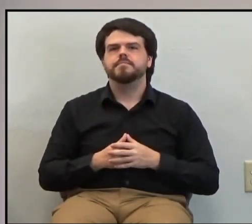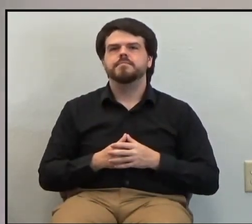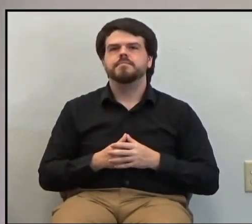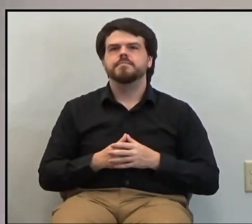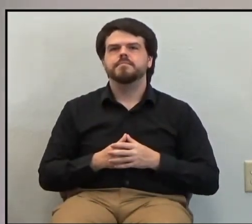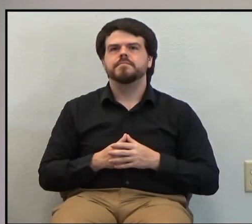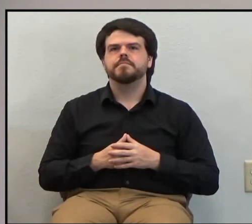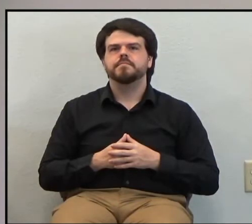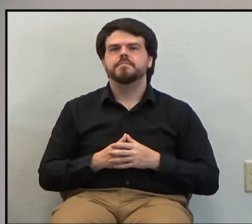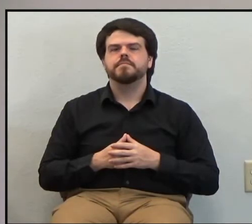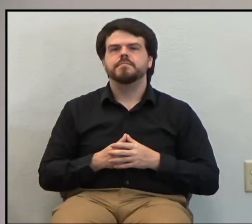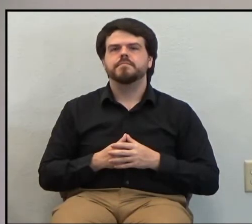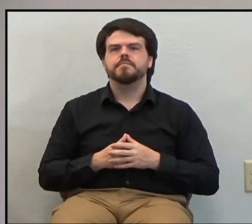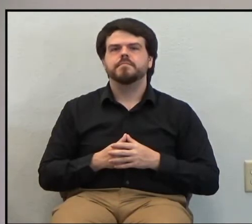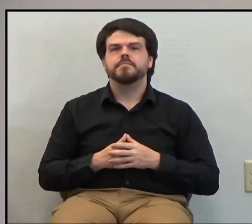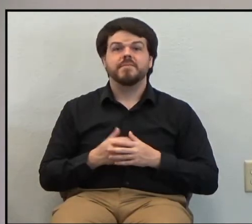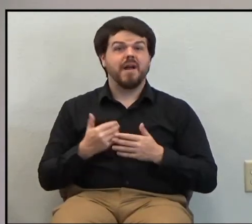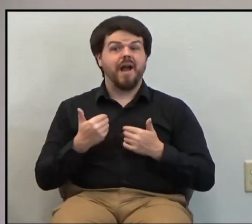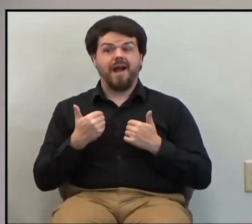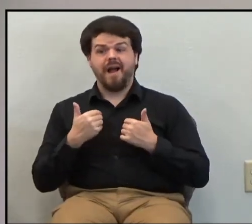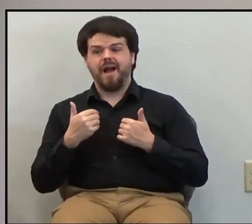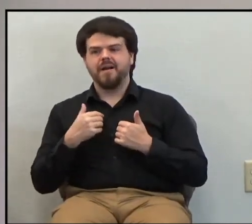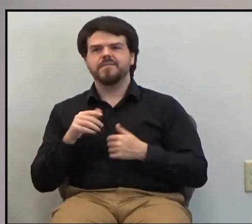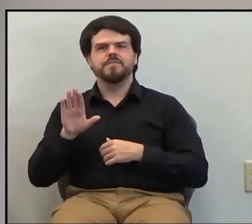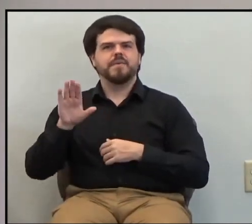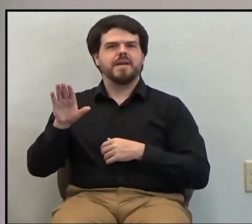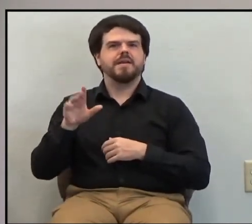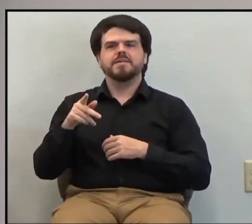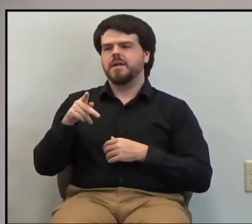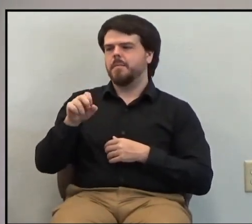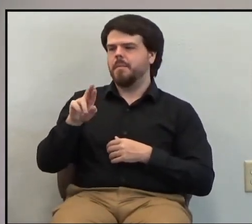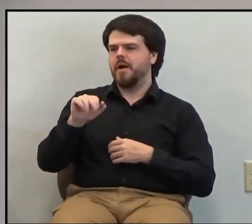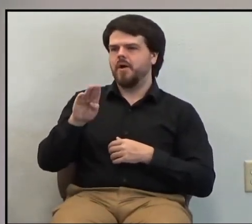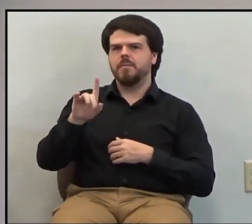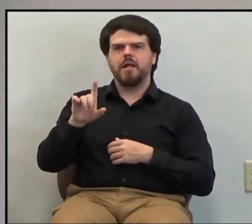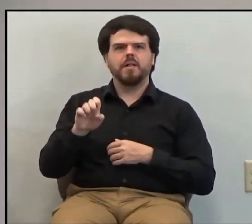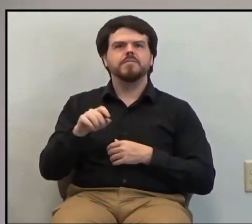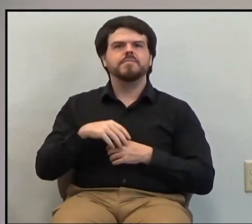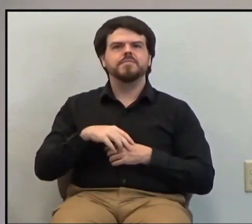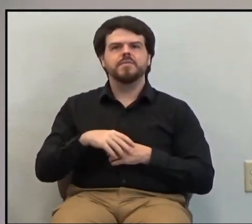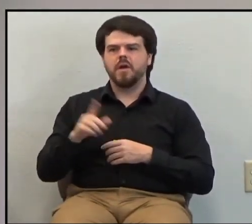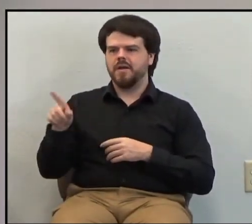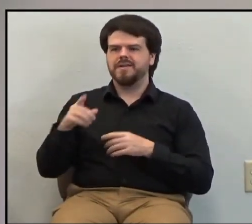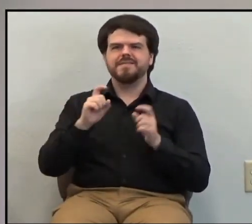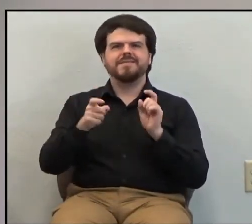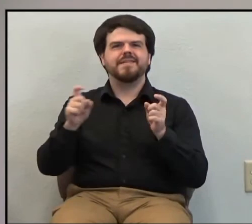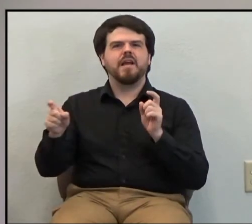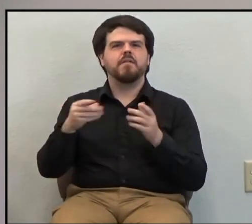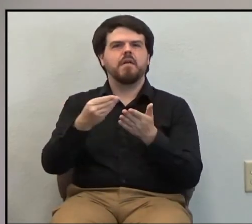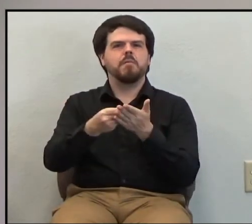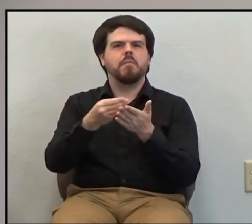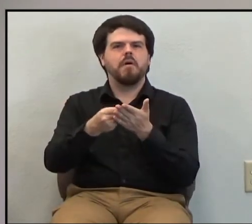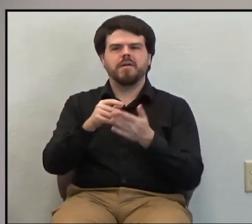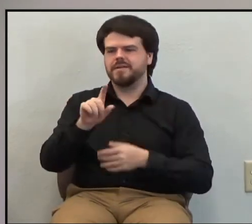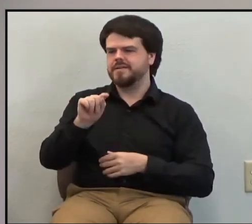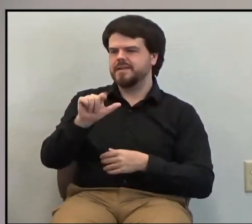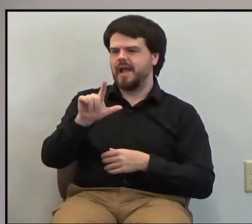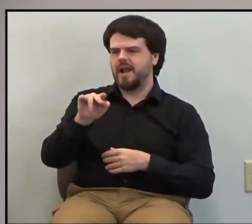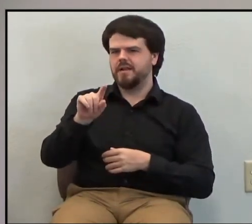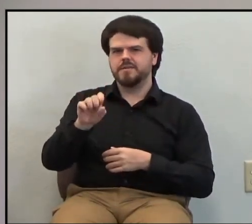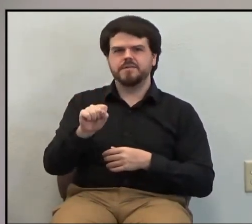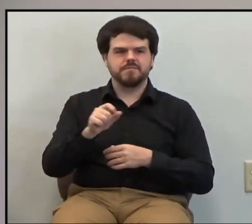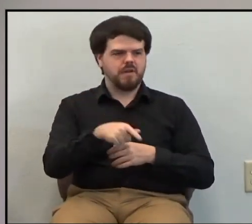We also have the Lord's parable where about the talents. One man is given 50 talents, another is given five and ten, et cetera.